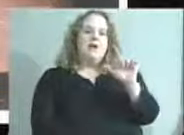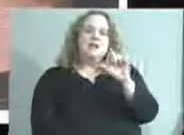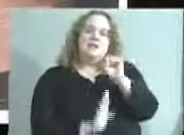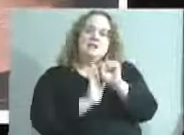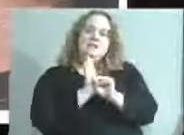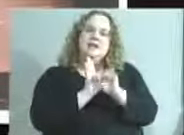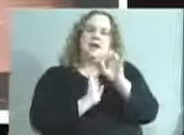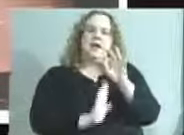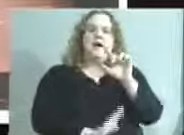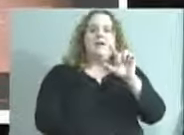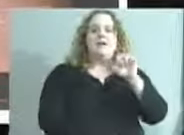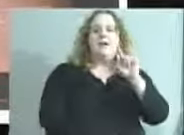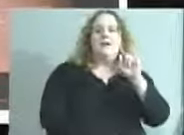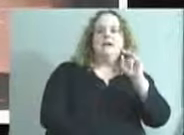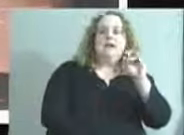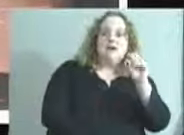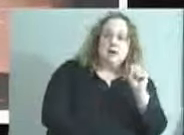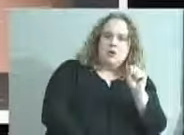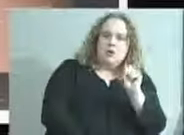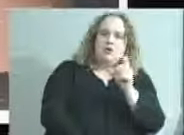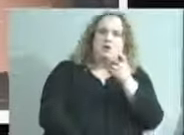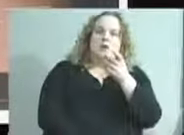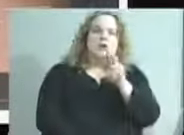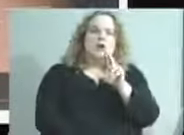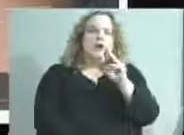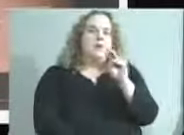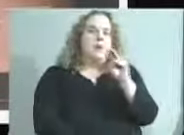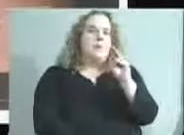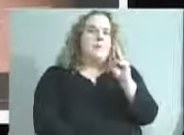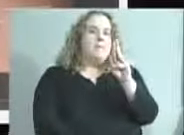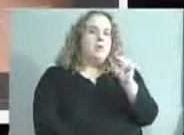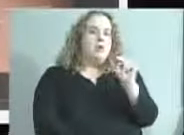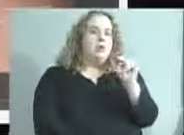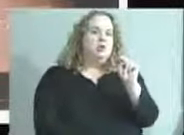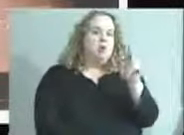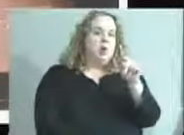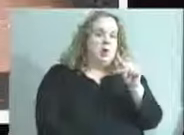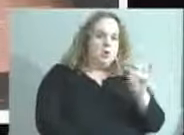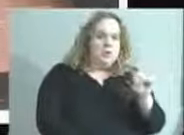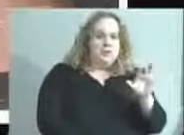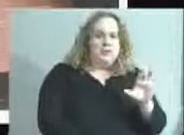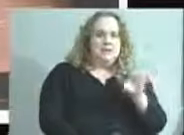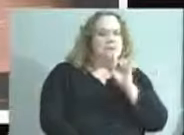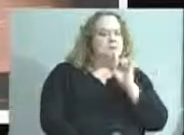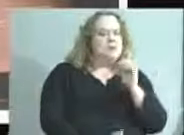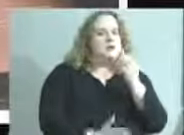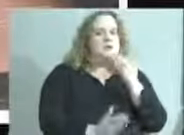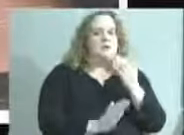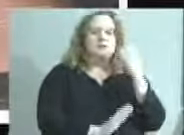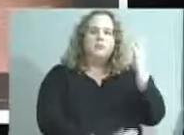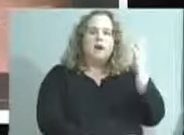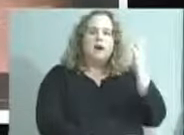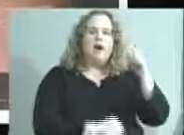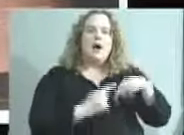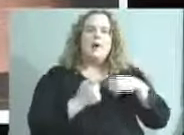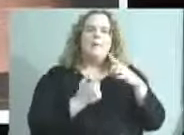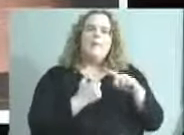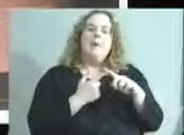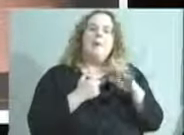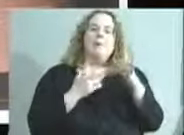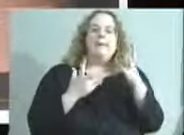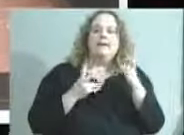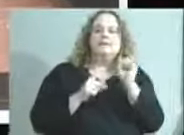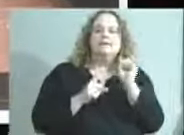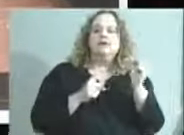as well. Dr. Munoz did a great presentation about the state of Latinos in